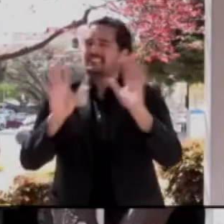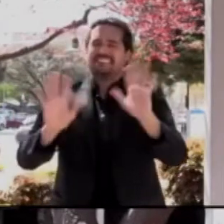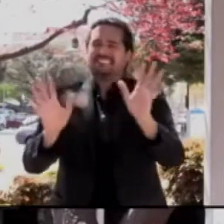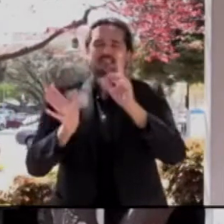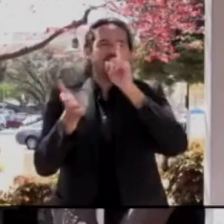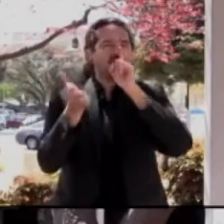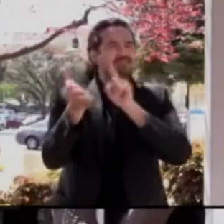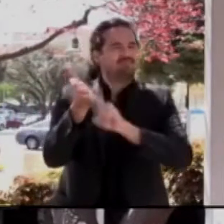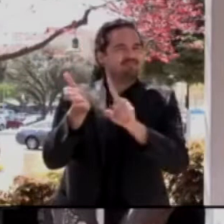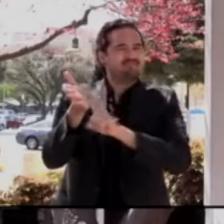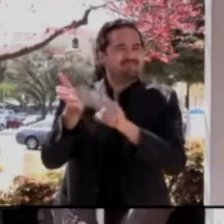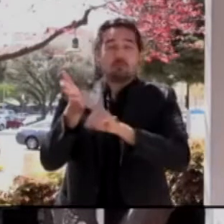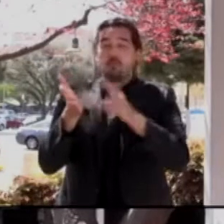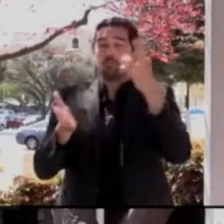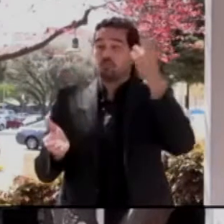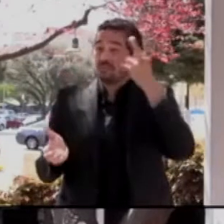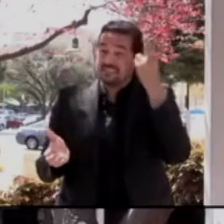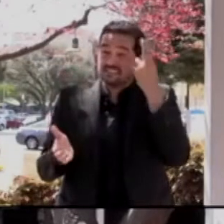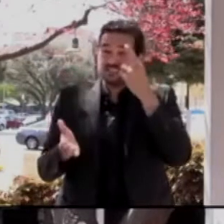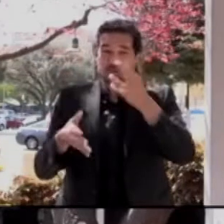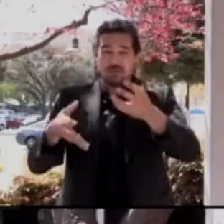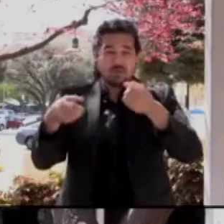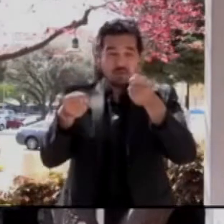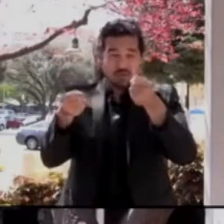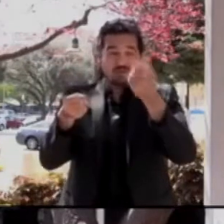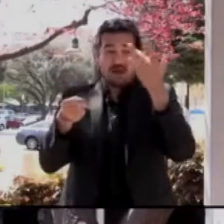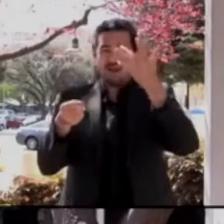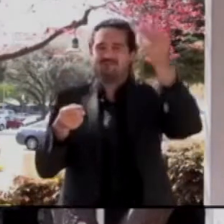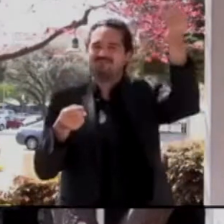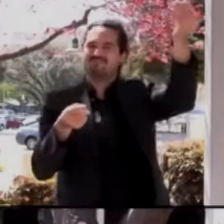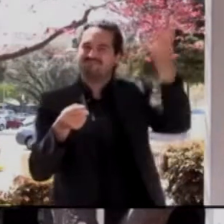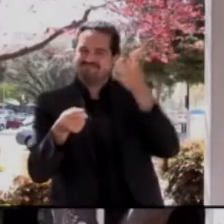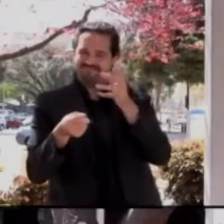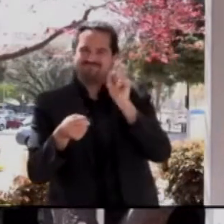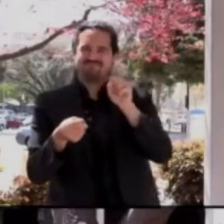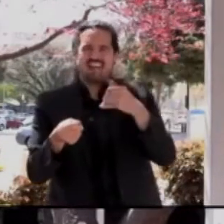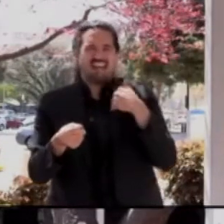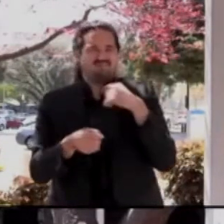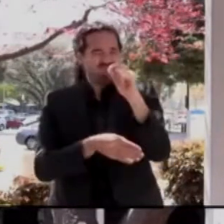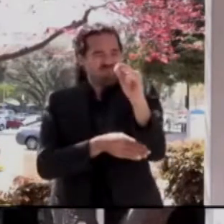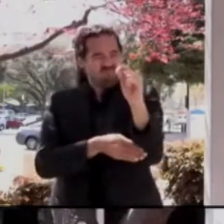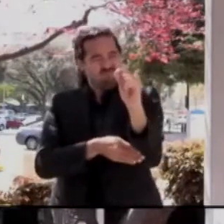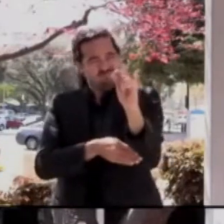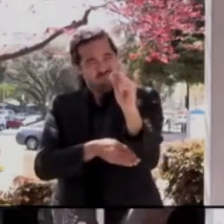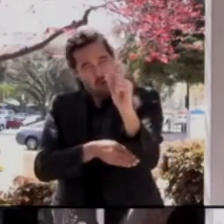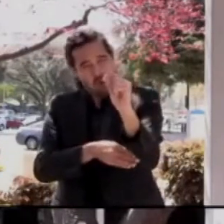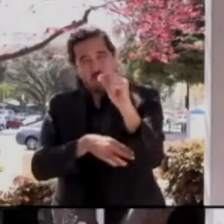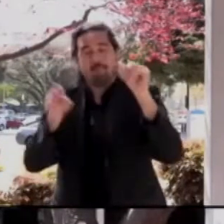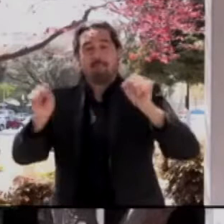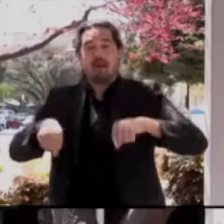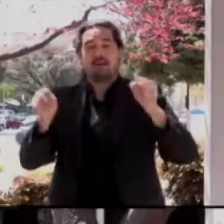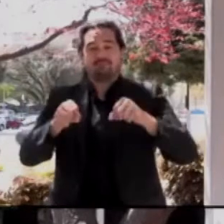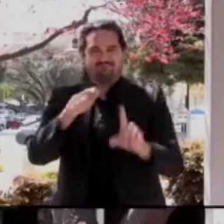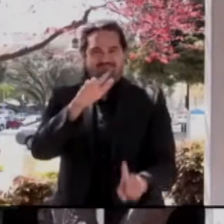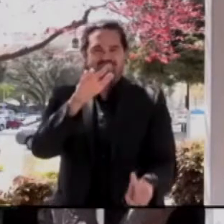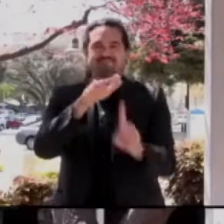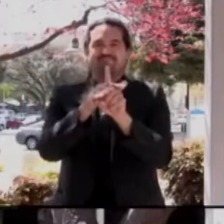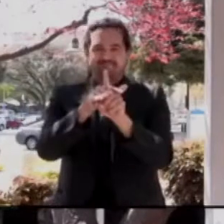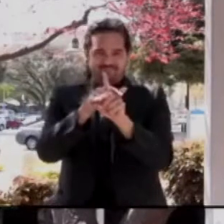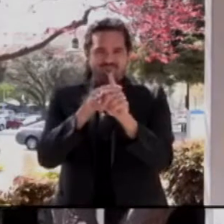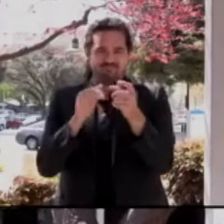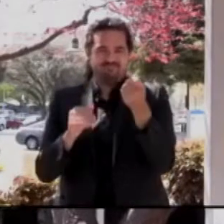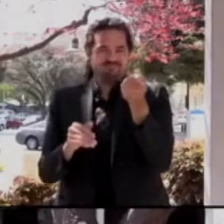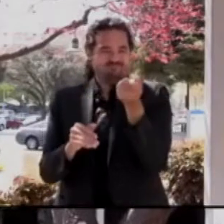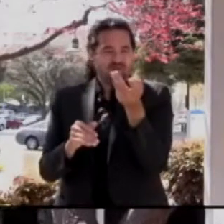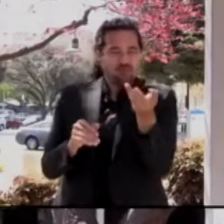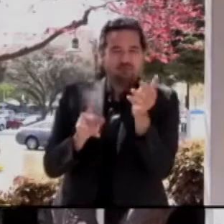reports of a very rare complication and condition in six patients out of the nearly 7